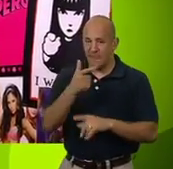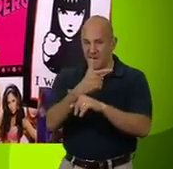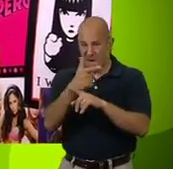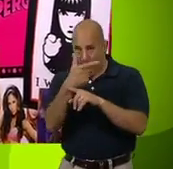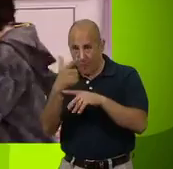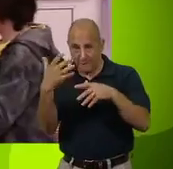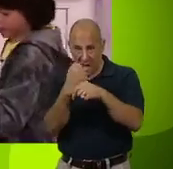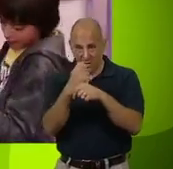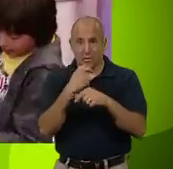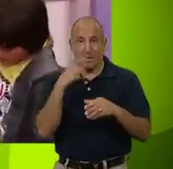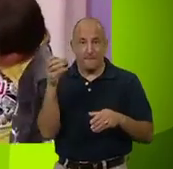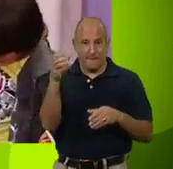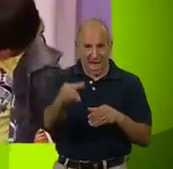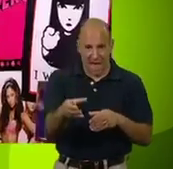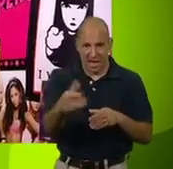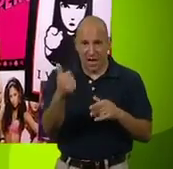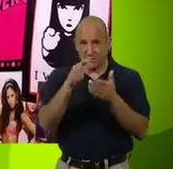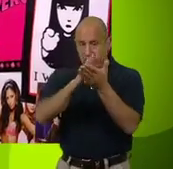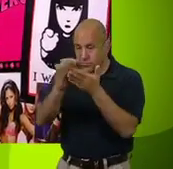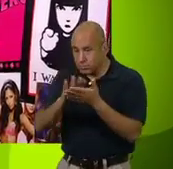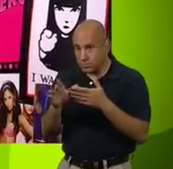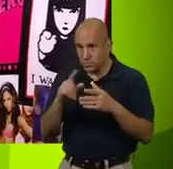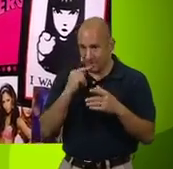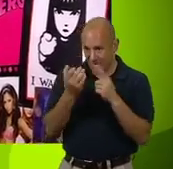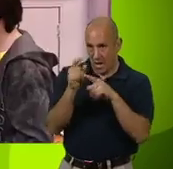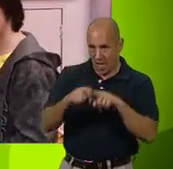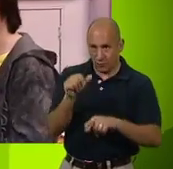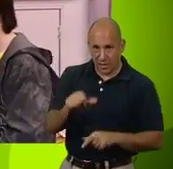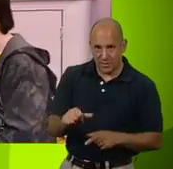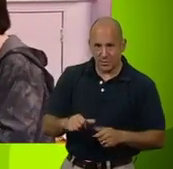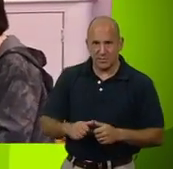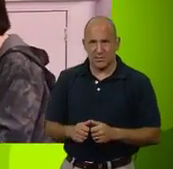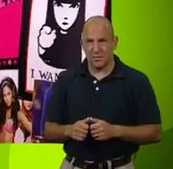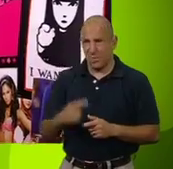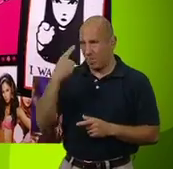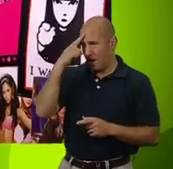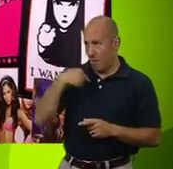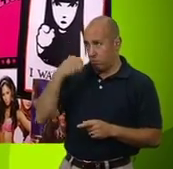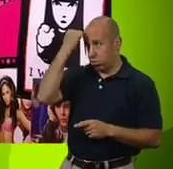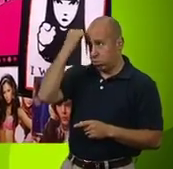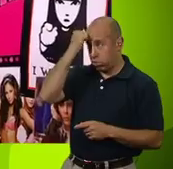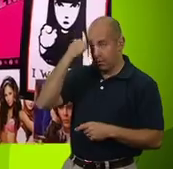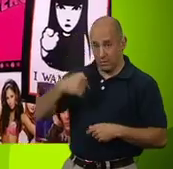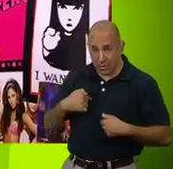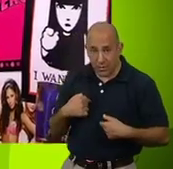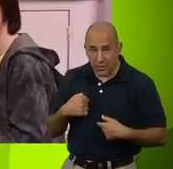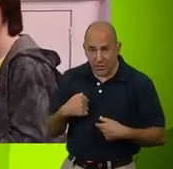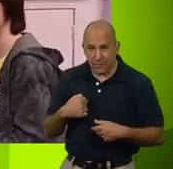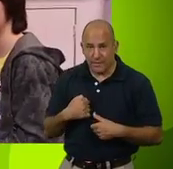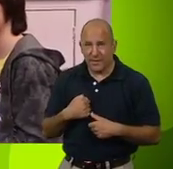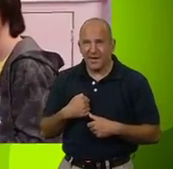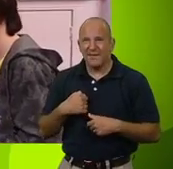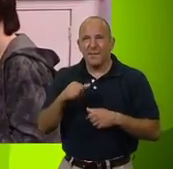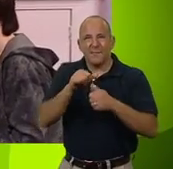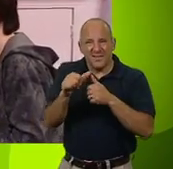replace Danny's video camera and put the room back the way you found it, won't you? Do I look like a mug? And if you could save me